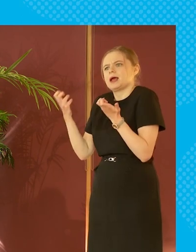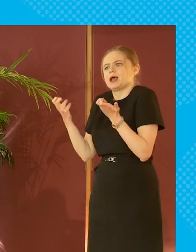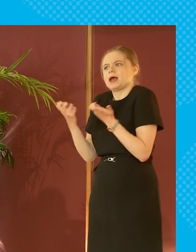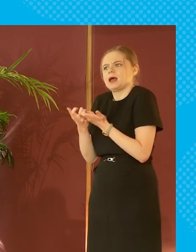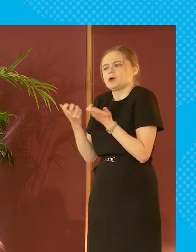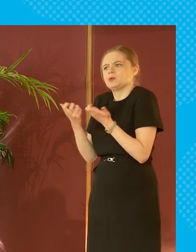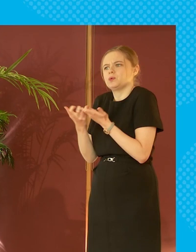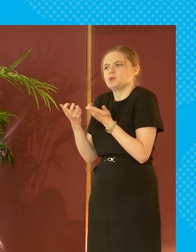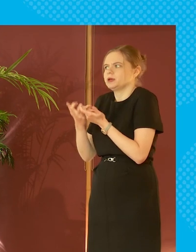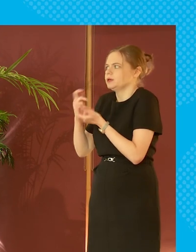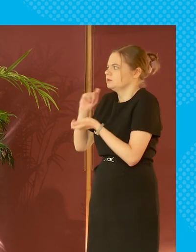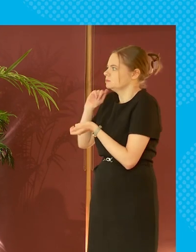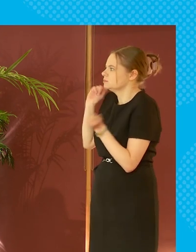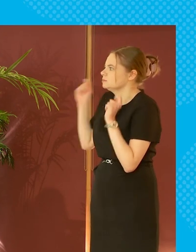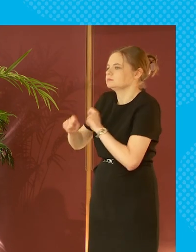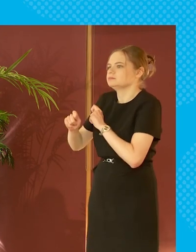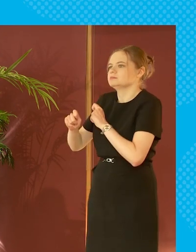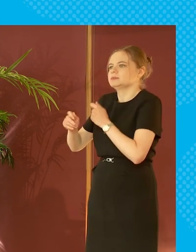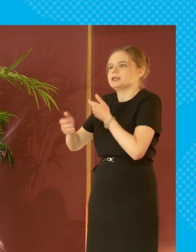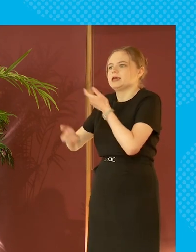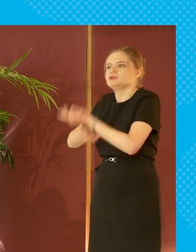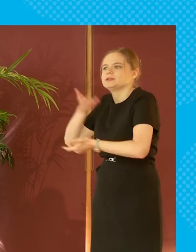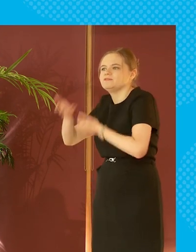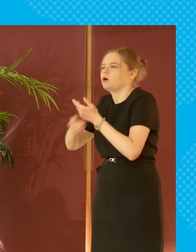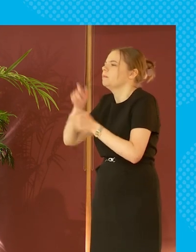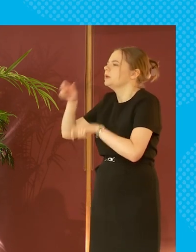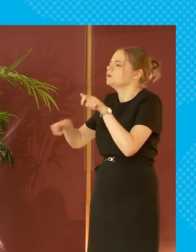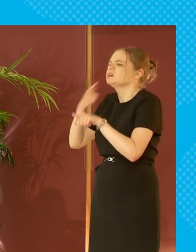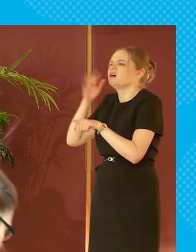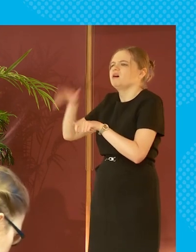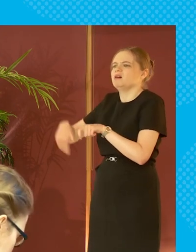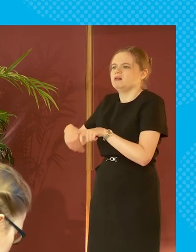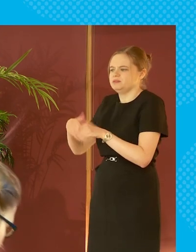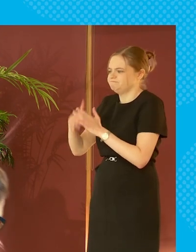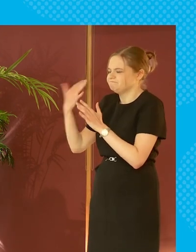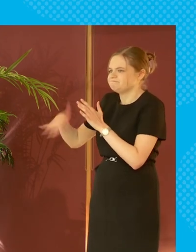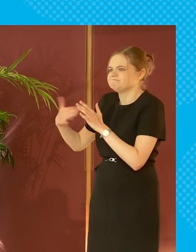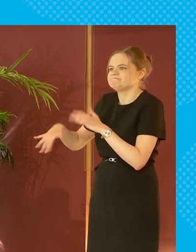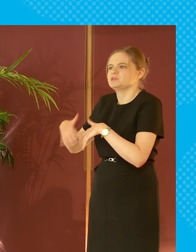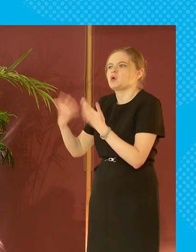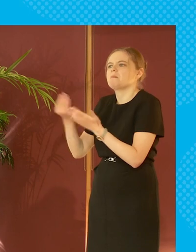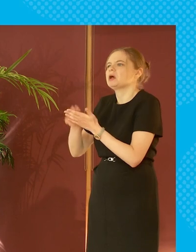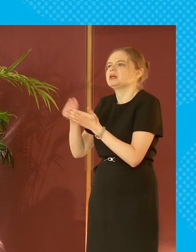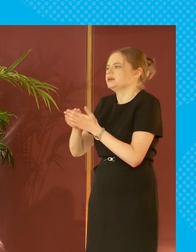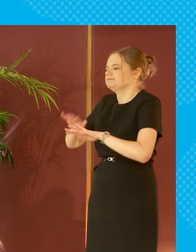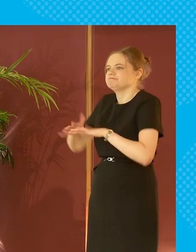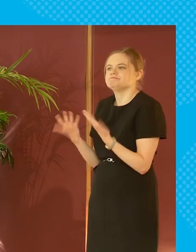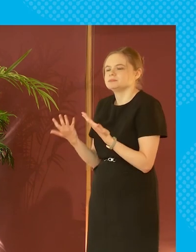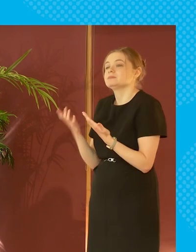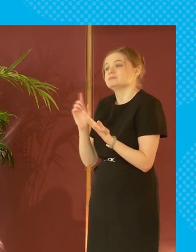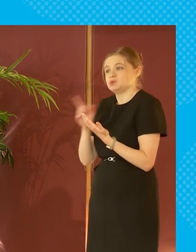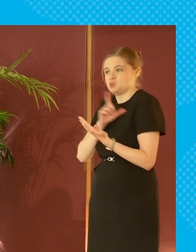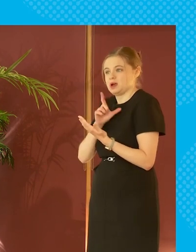then counter the narrative that that investment costs too much or the money's not there because that is essentially the reason